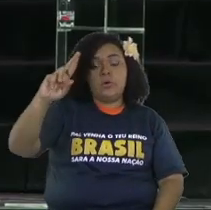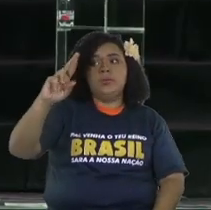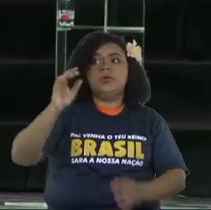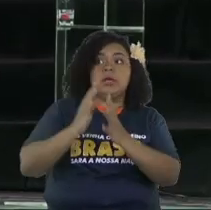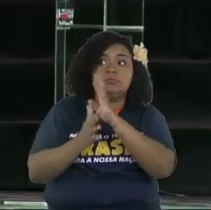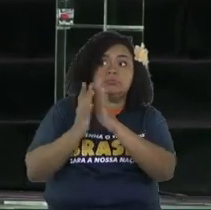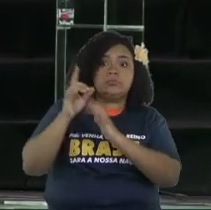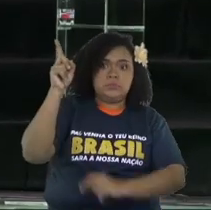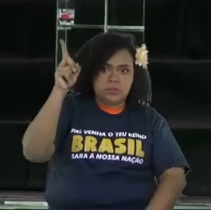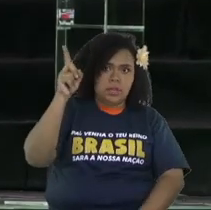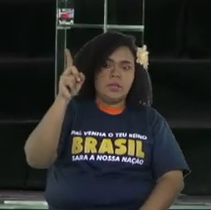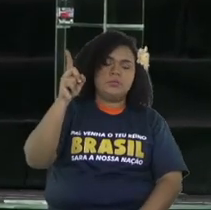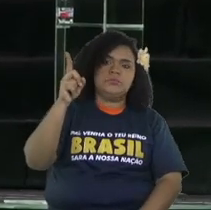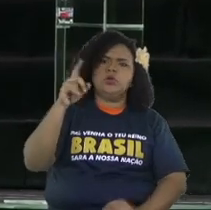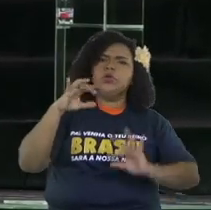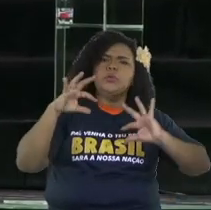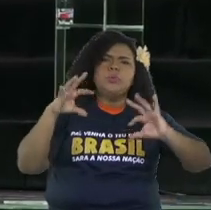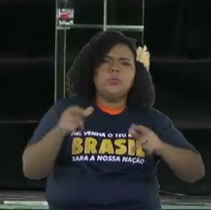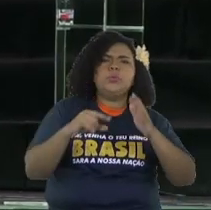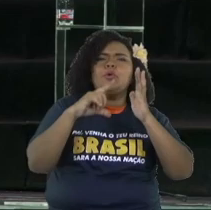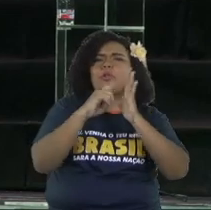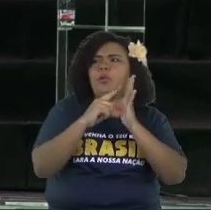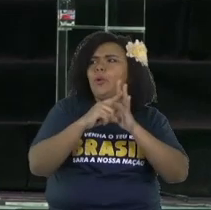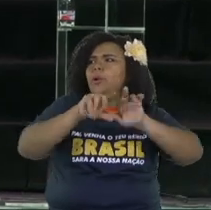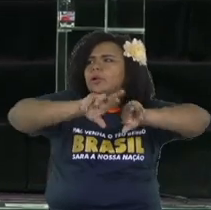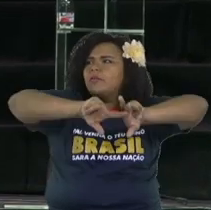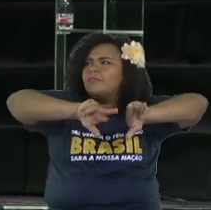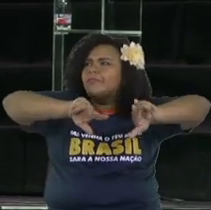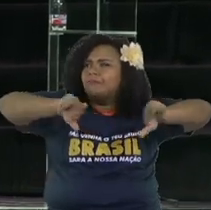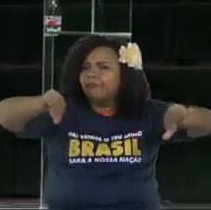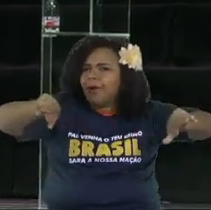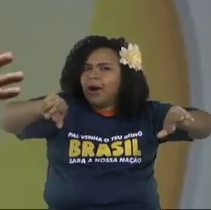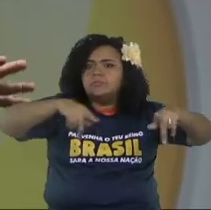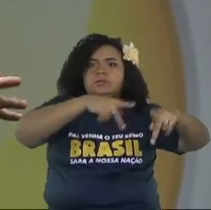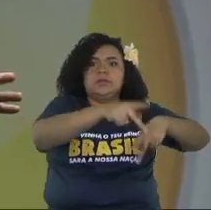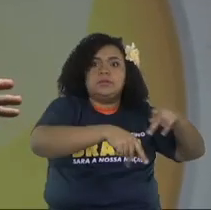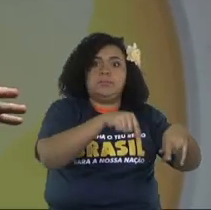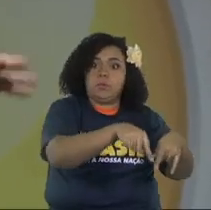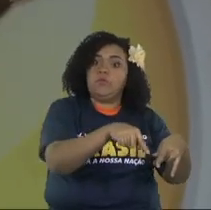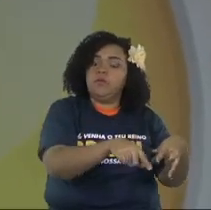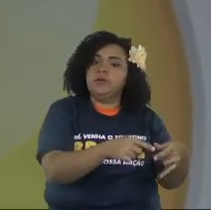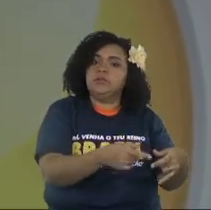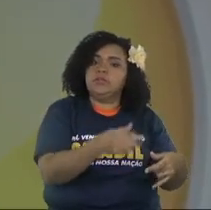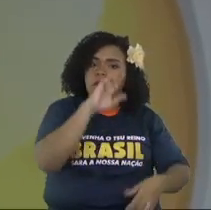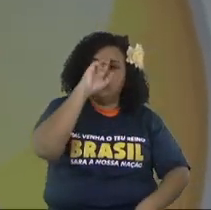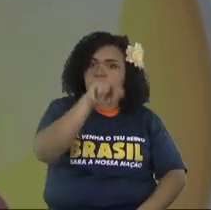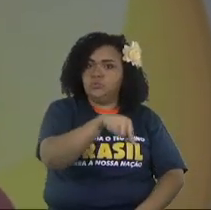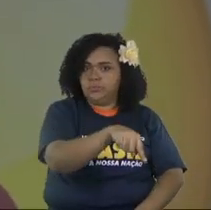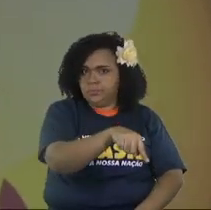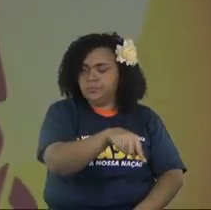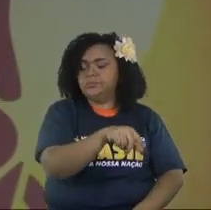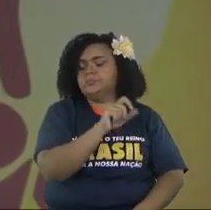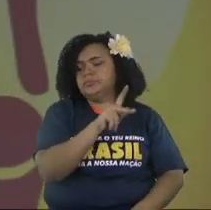and they were in honor of pretty much of all the business in the city and the downtown.